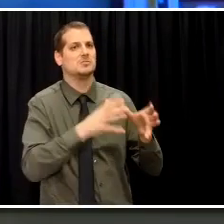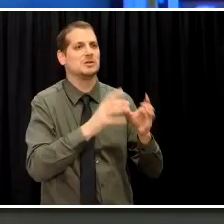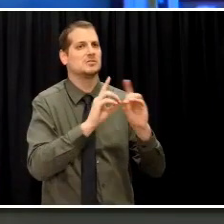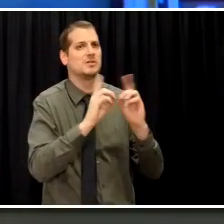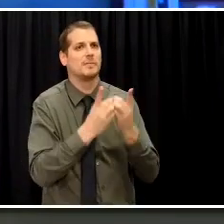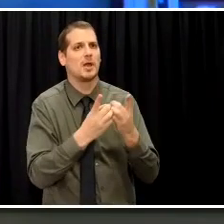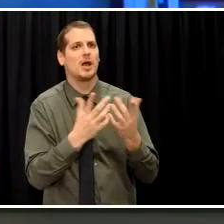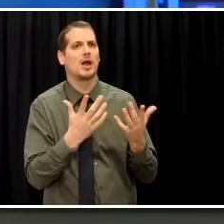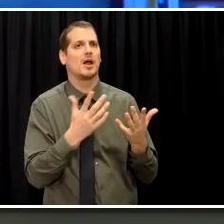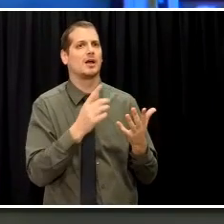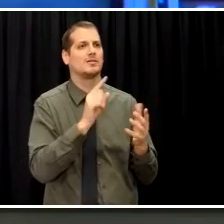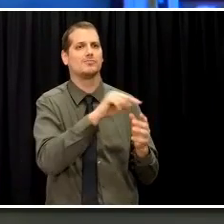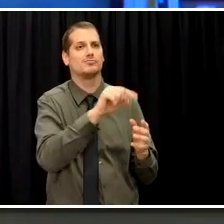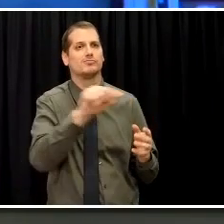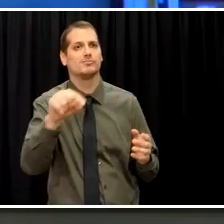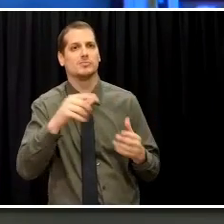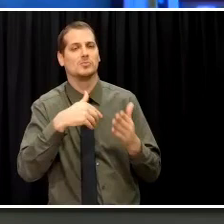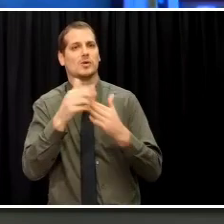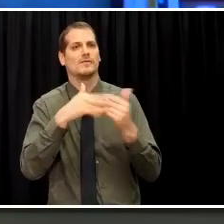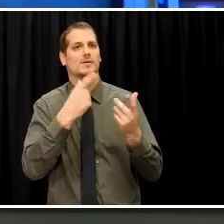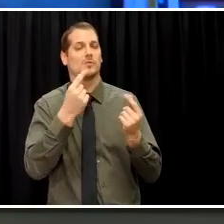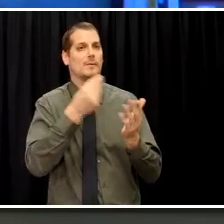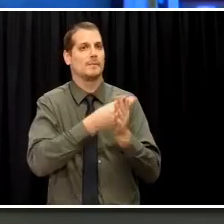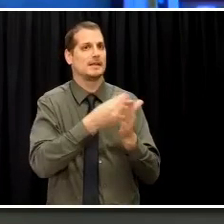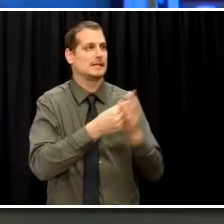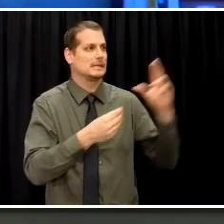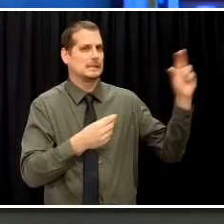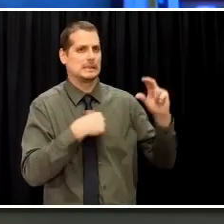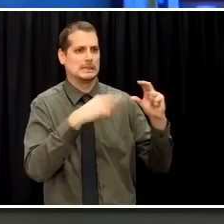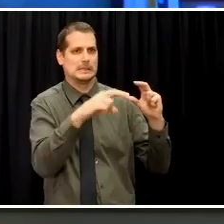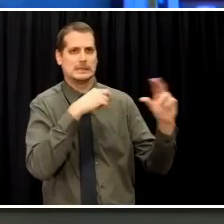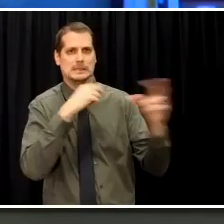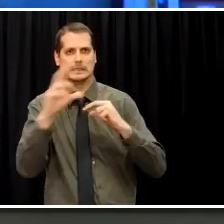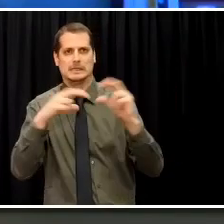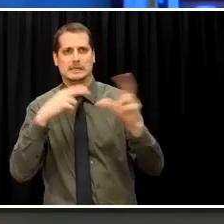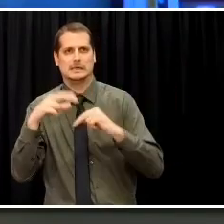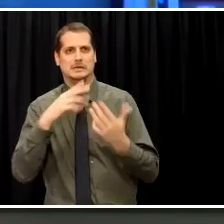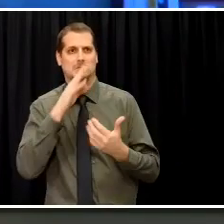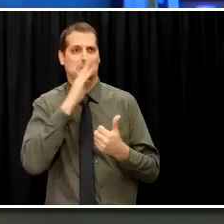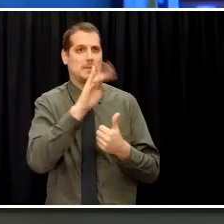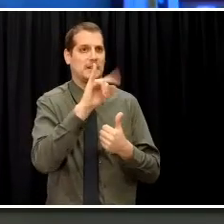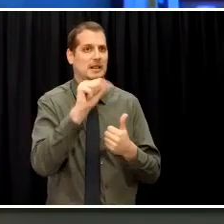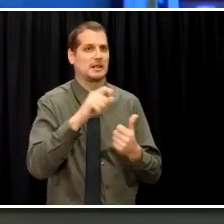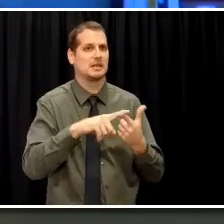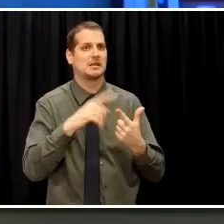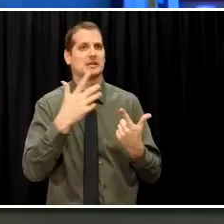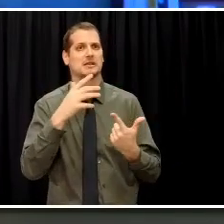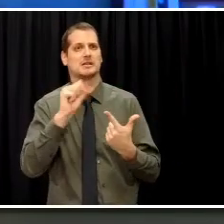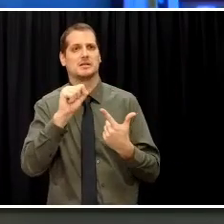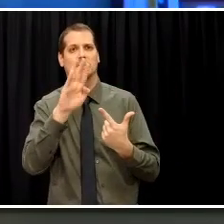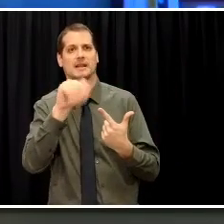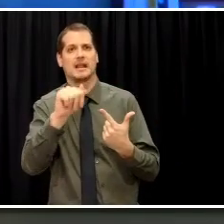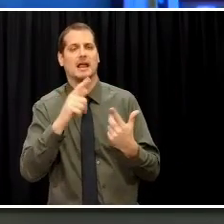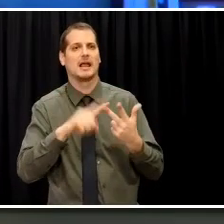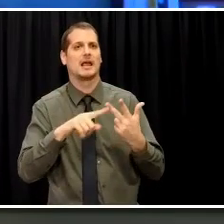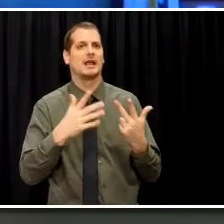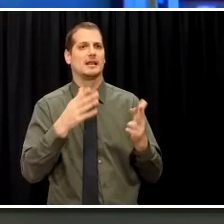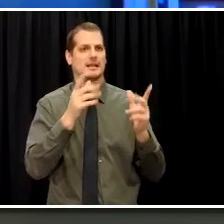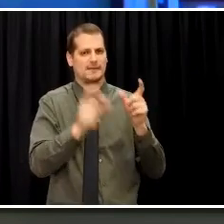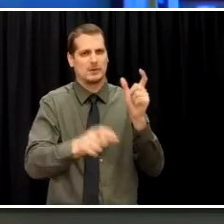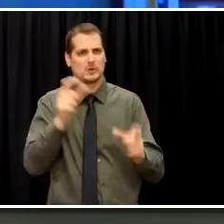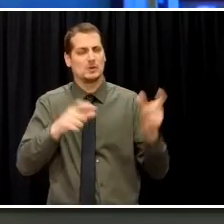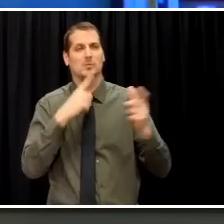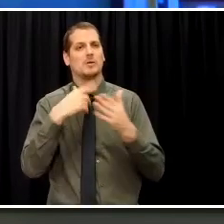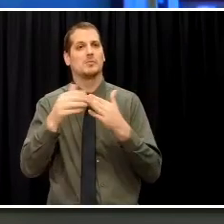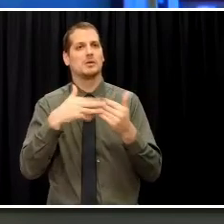and flow of this pandemic, whether it's, you know, hospitals directly to our states, the small businesses, the individuals